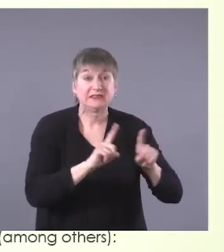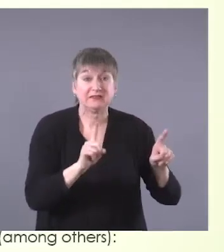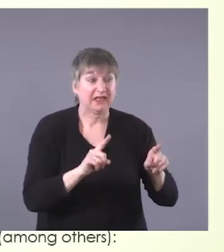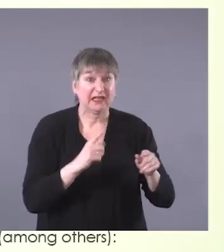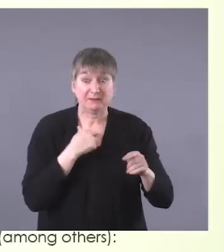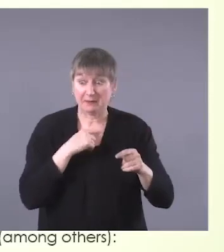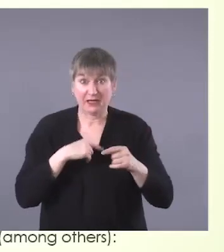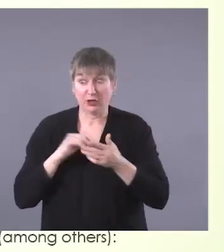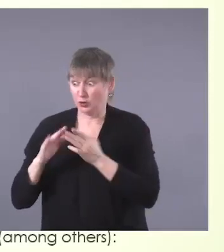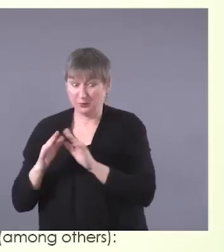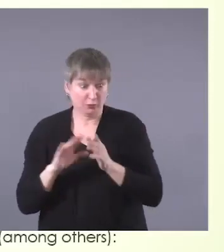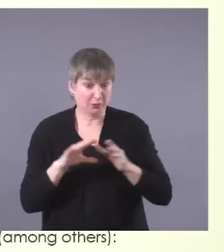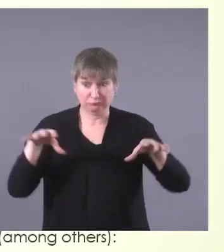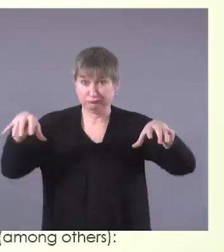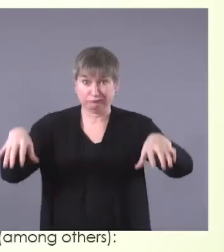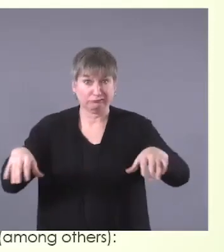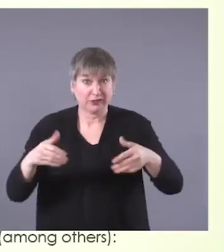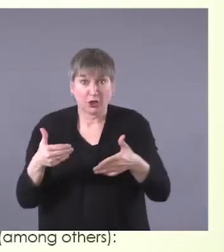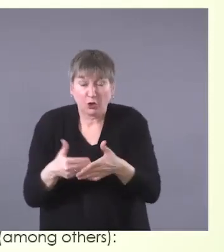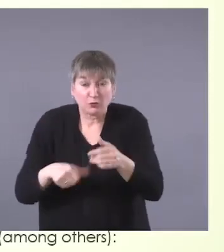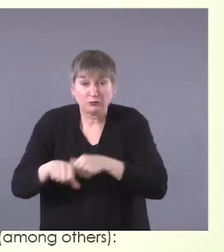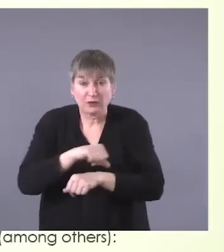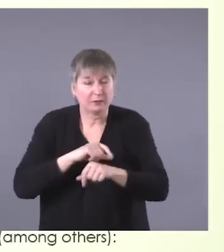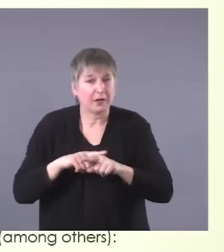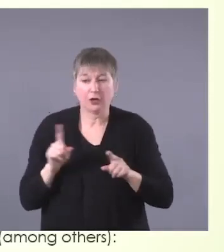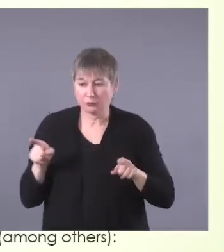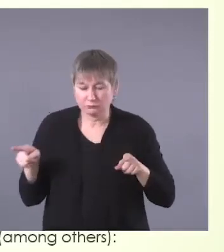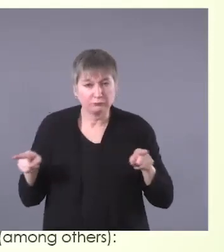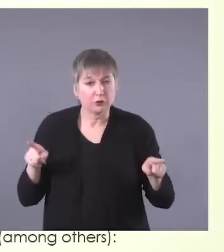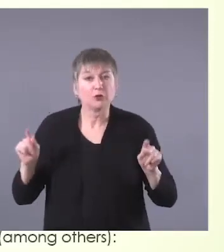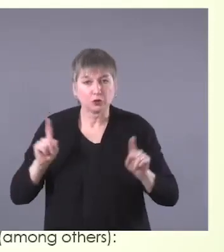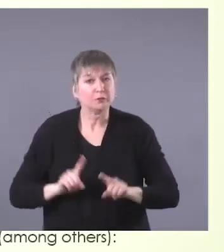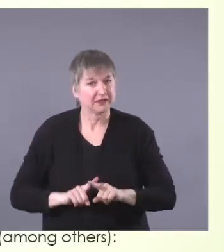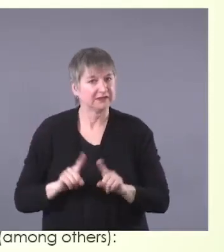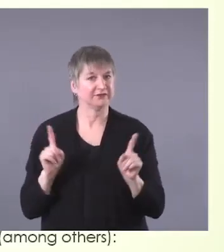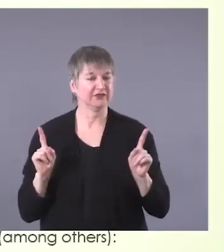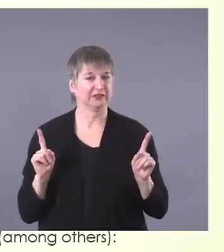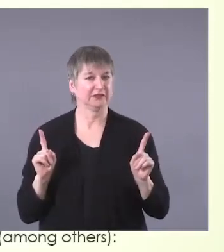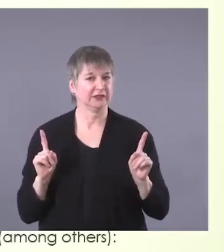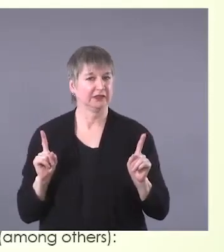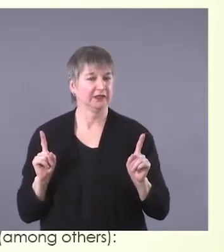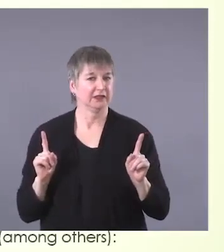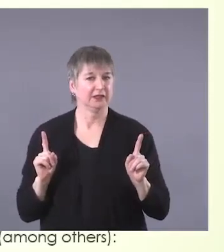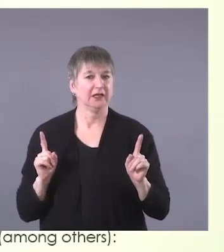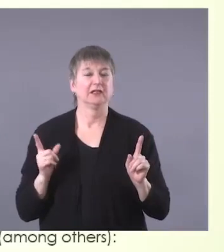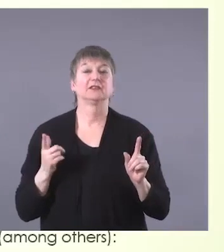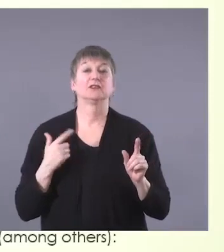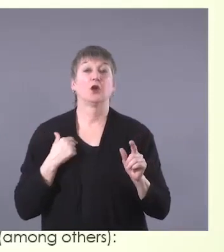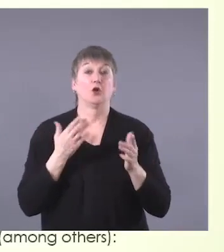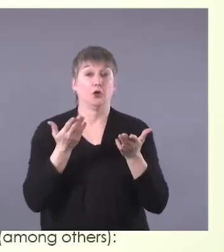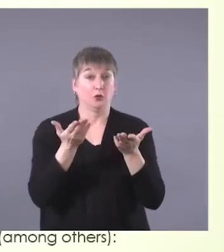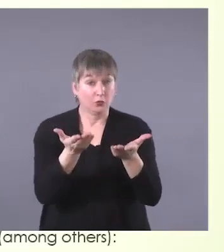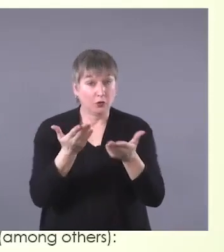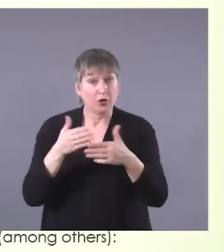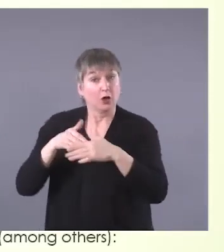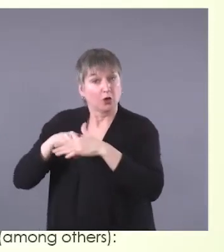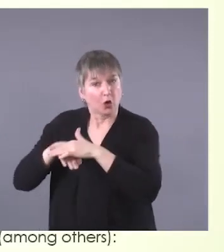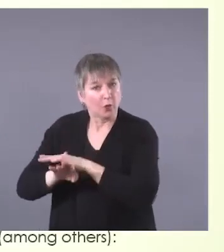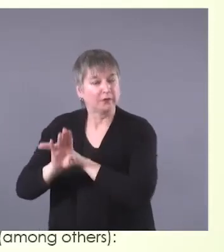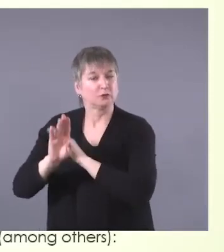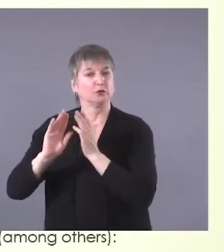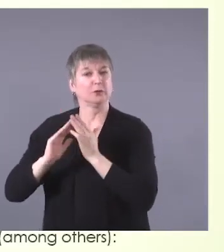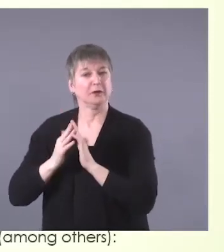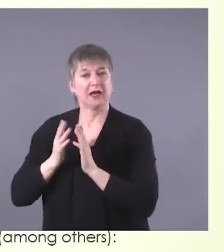cultural practices. So we really have to enter a community realizing their